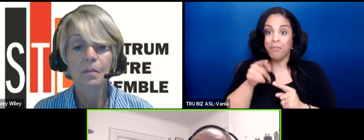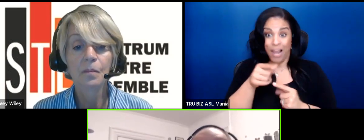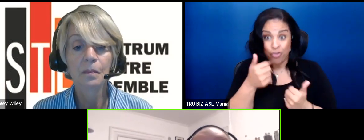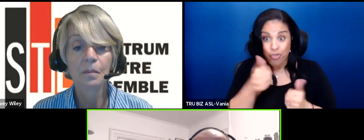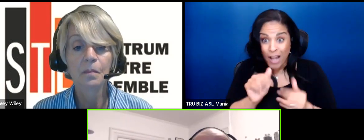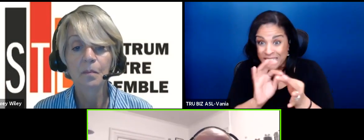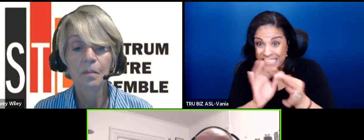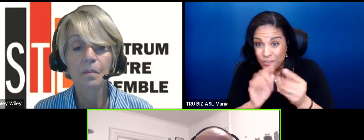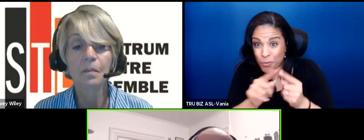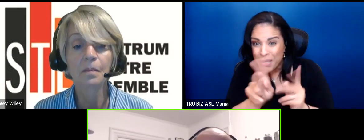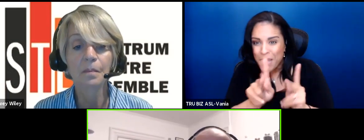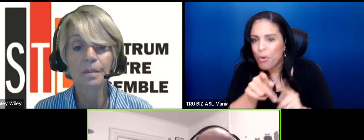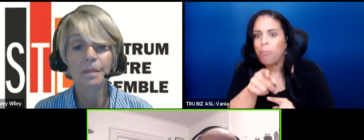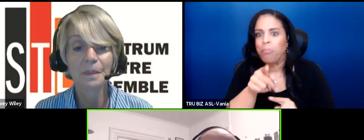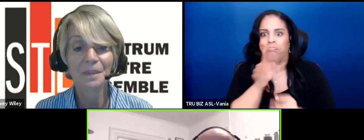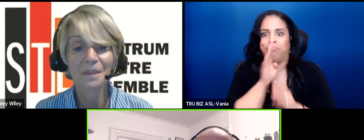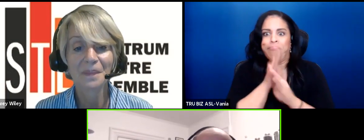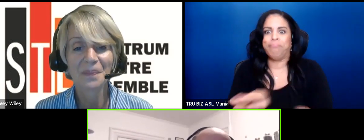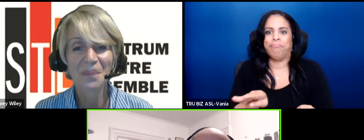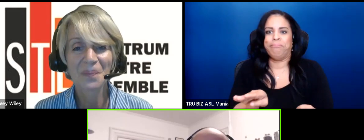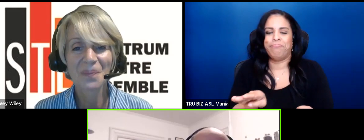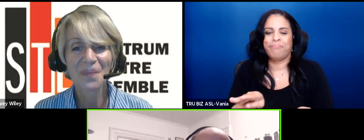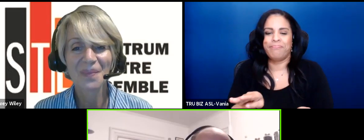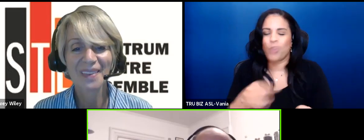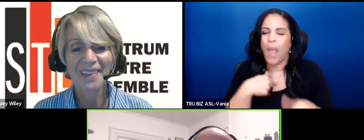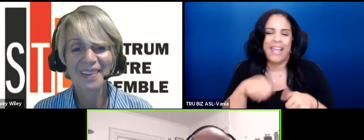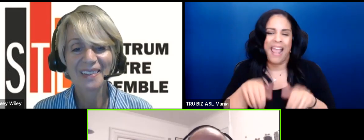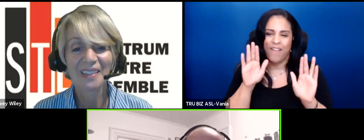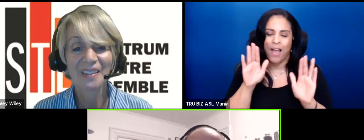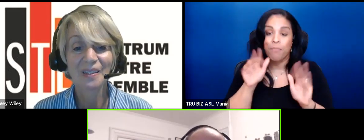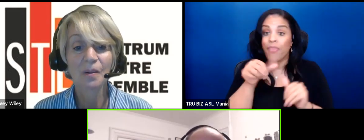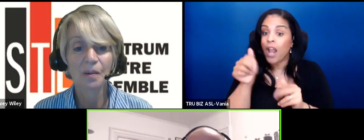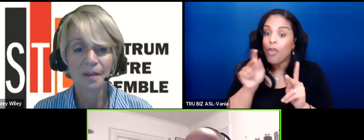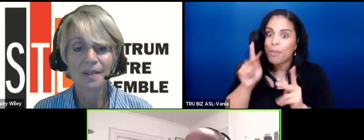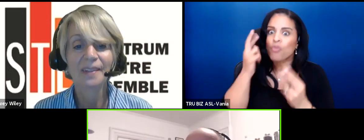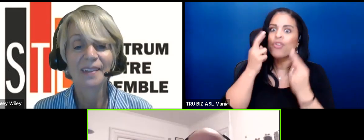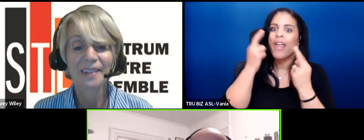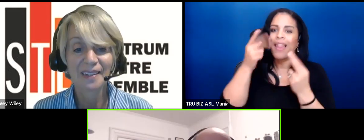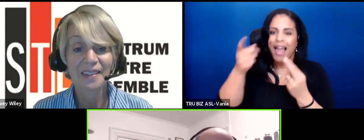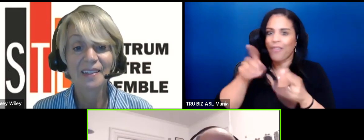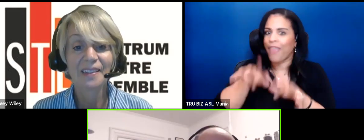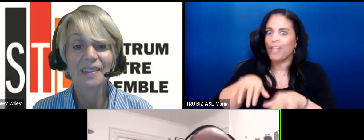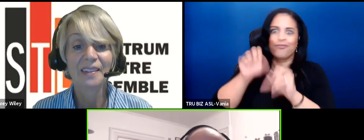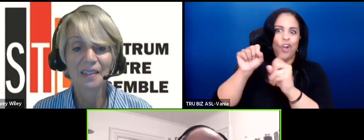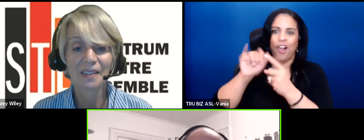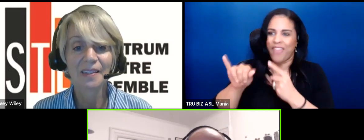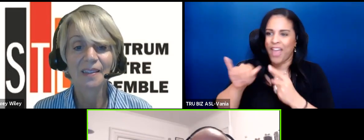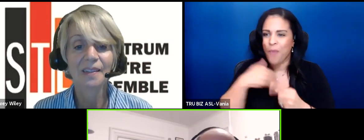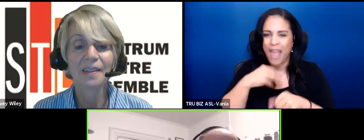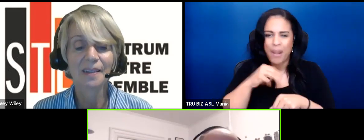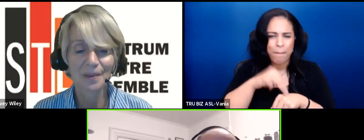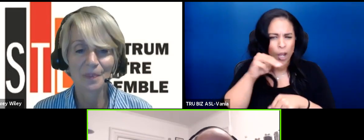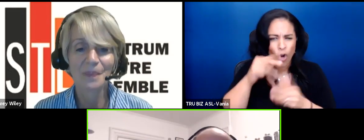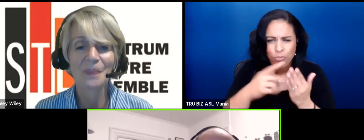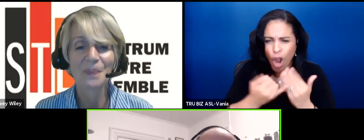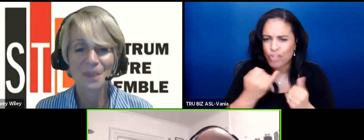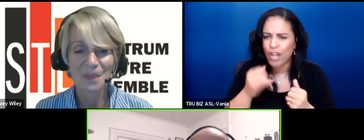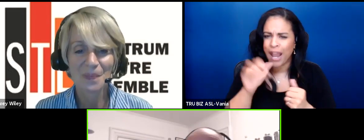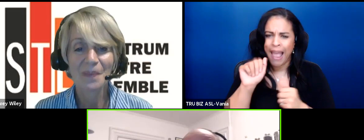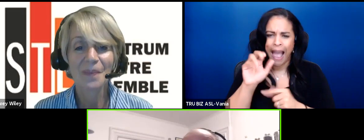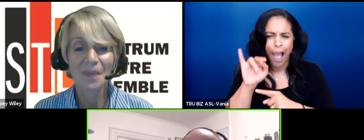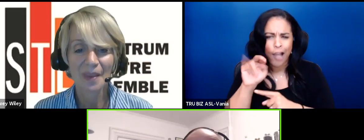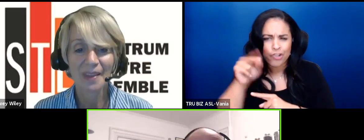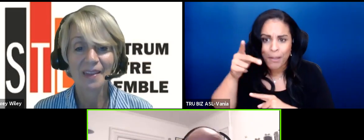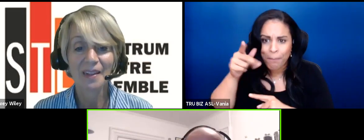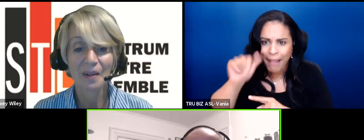so I kind of gave up and then suddenly the idea just other people realized it took off on it you know you had the miracle project you had action play in New